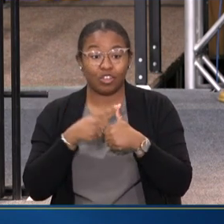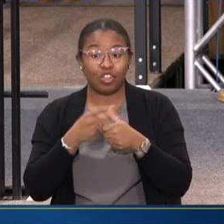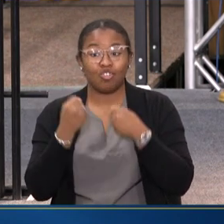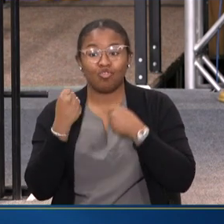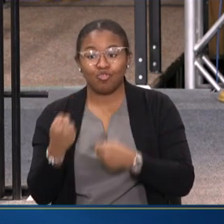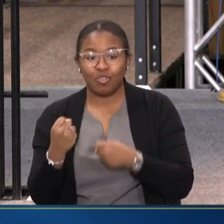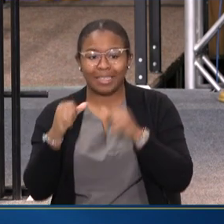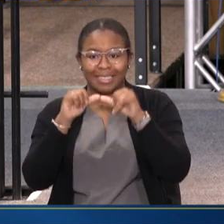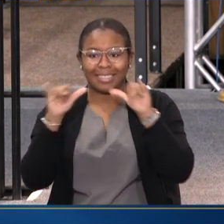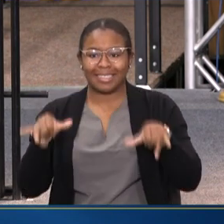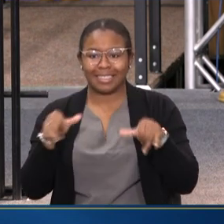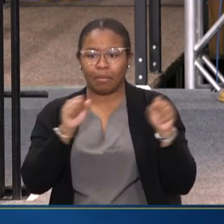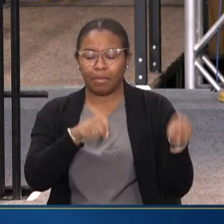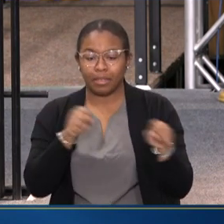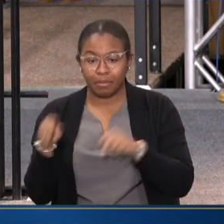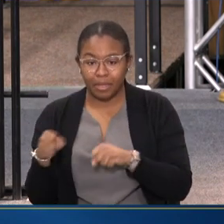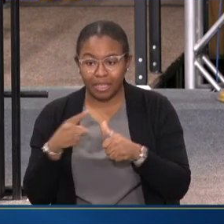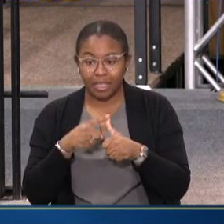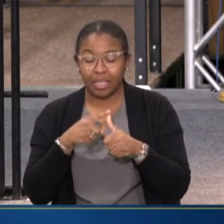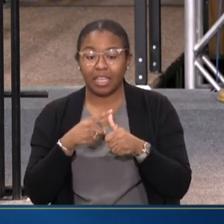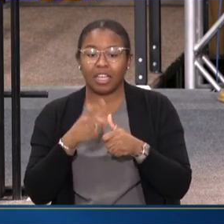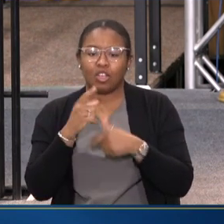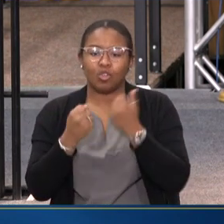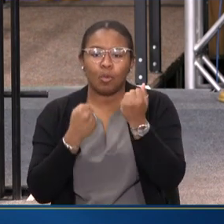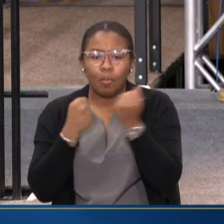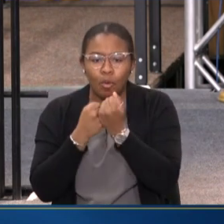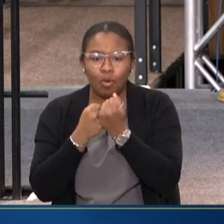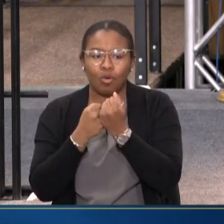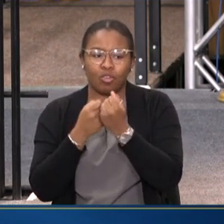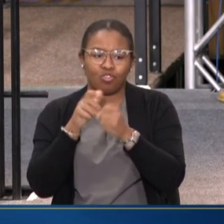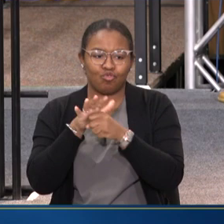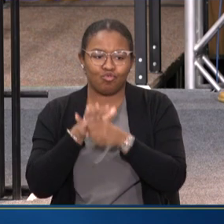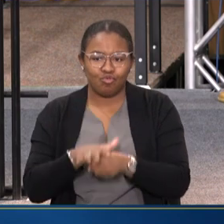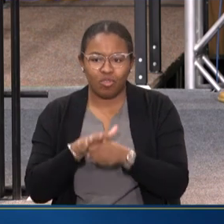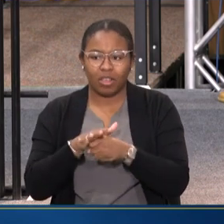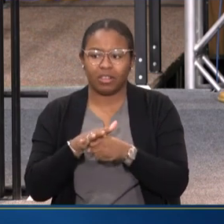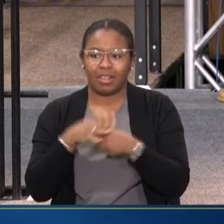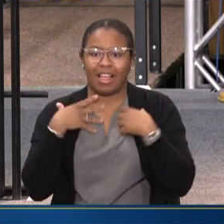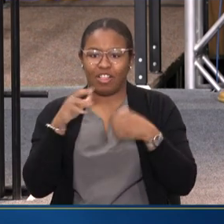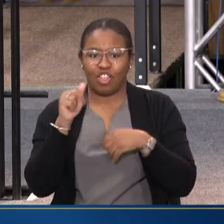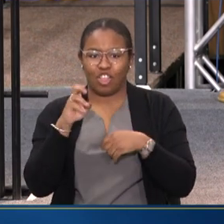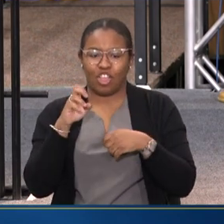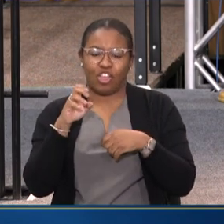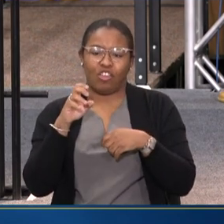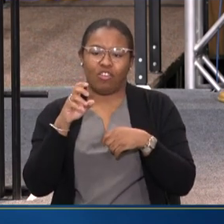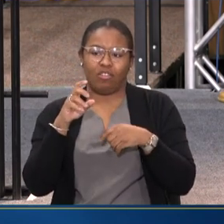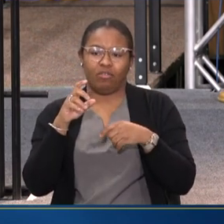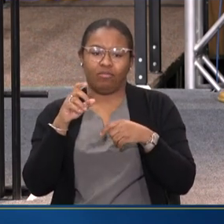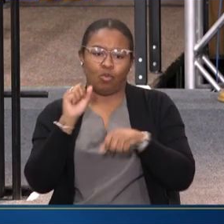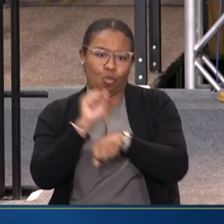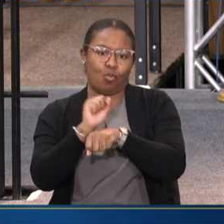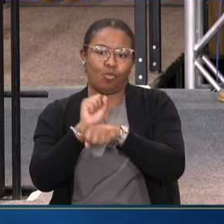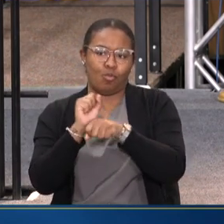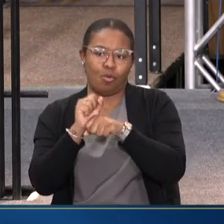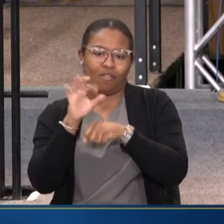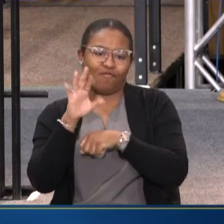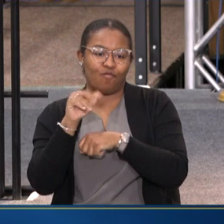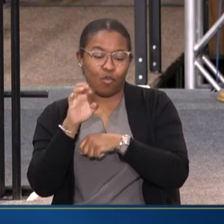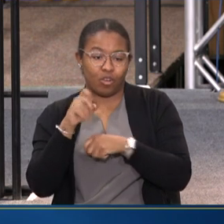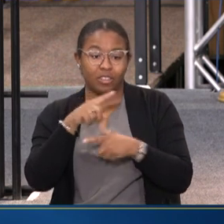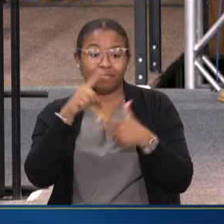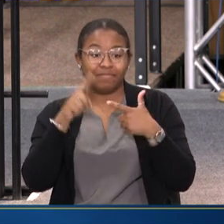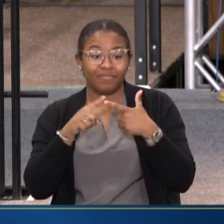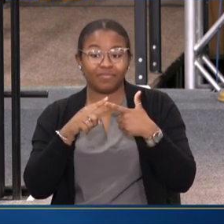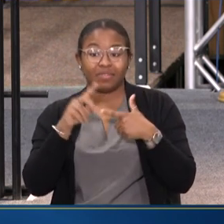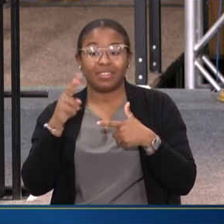system capacity and supporting a very stressed healthcare workforce. The second is connecting Americans